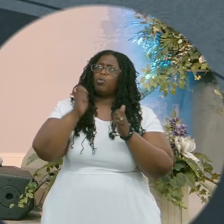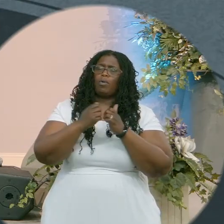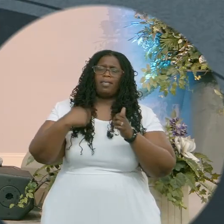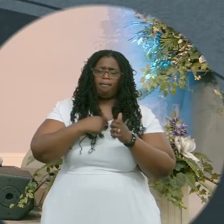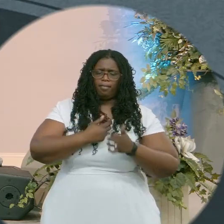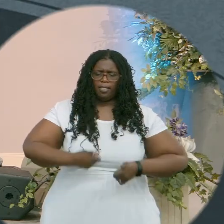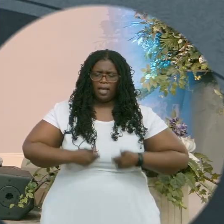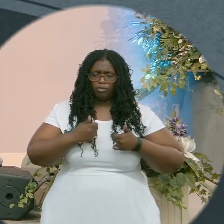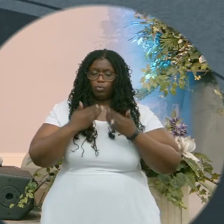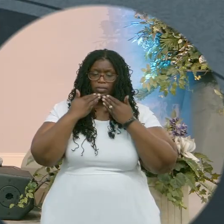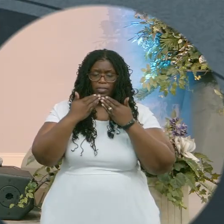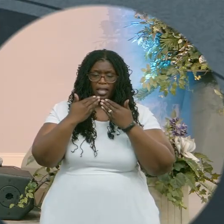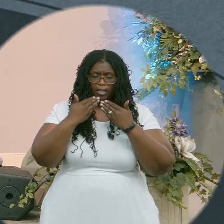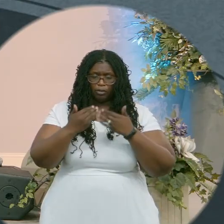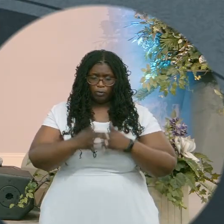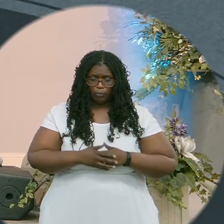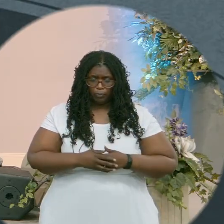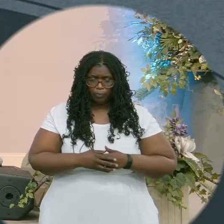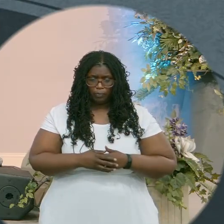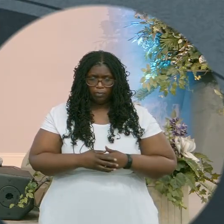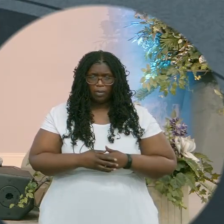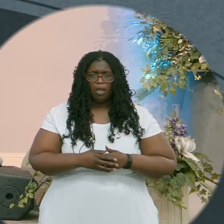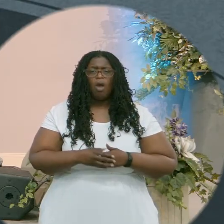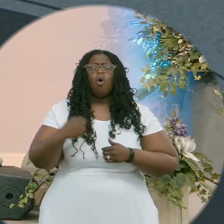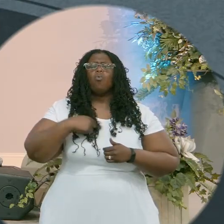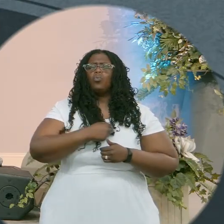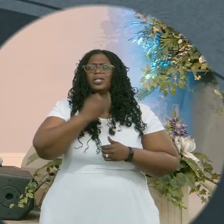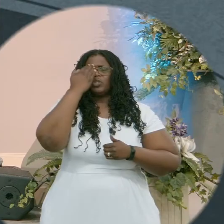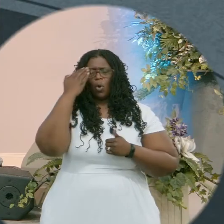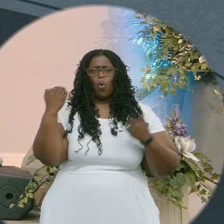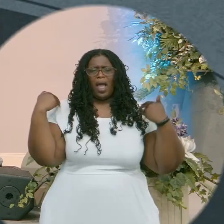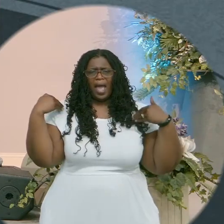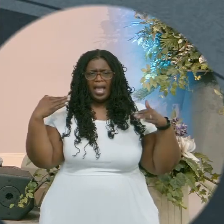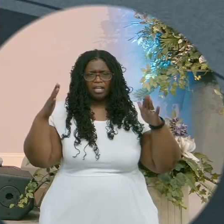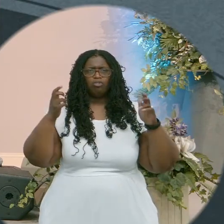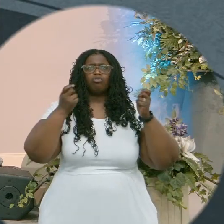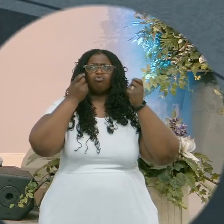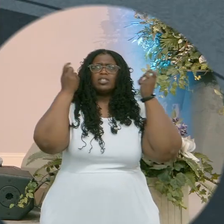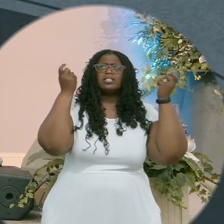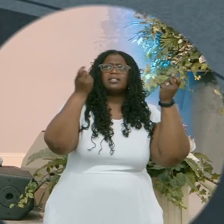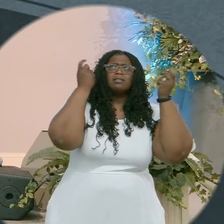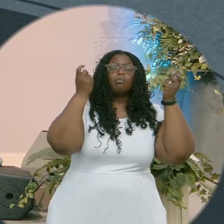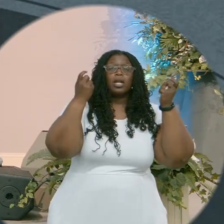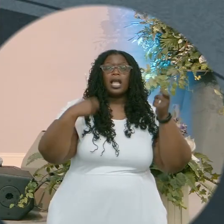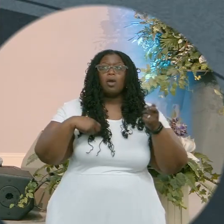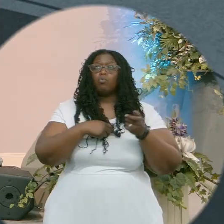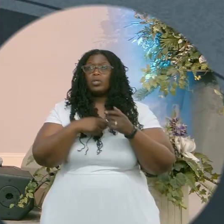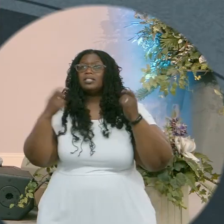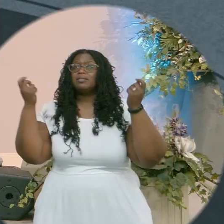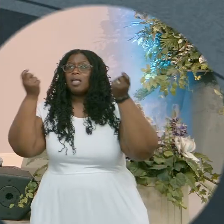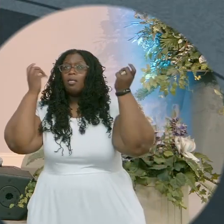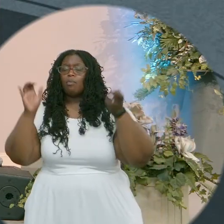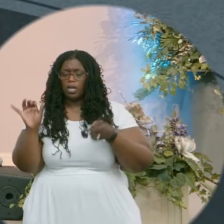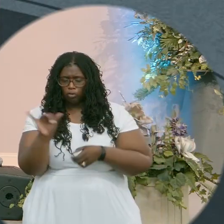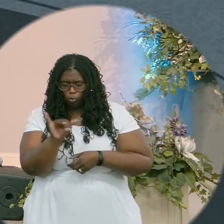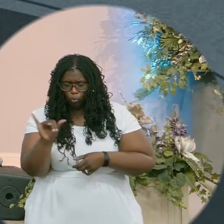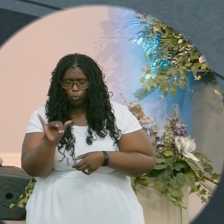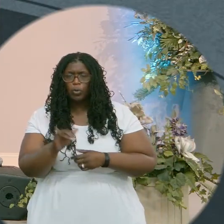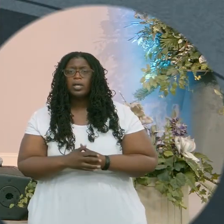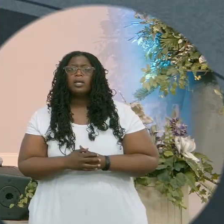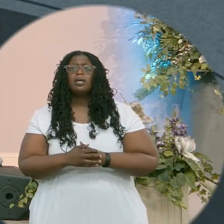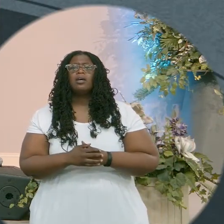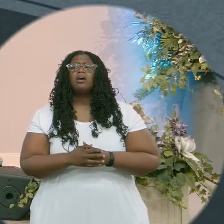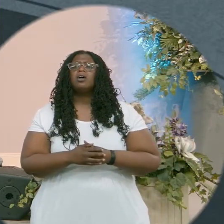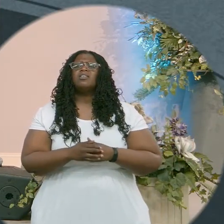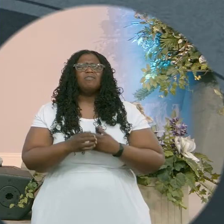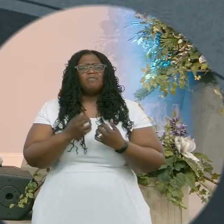every prodigal. God we know angels are rejoicing and we're rejoicing with them. And God we pray for everyone who lifted